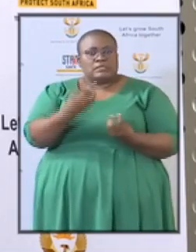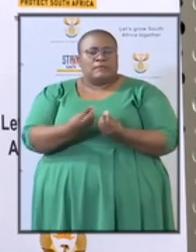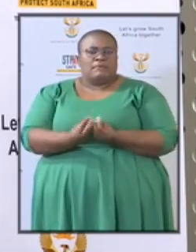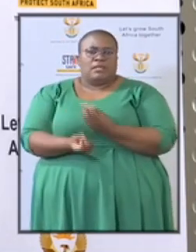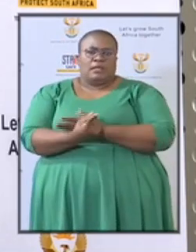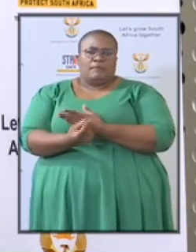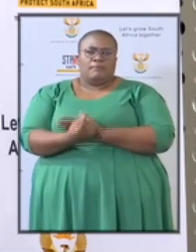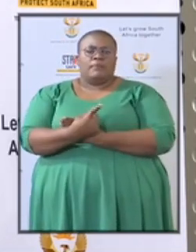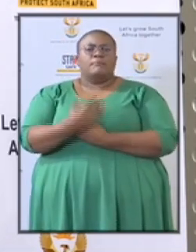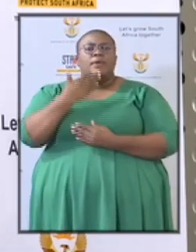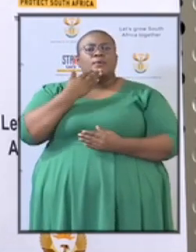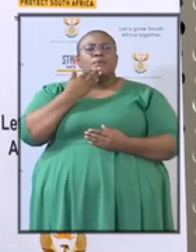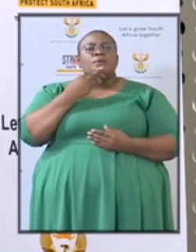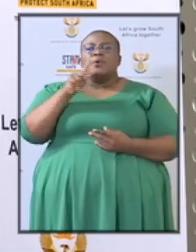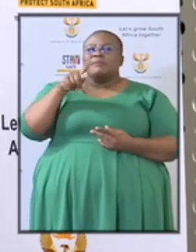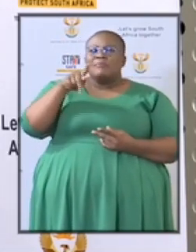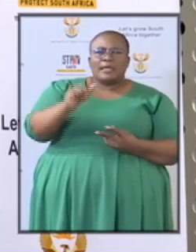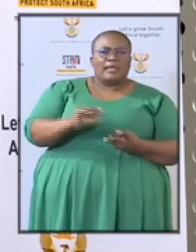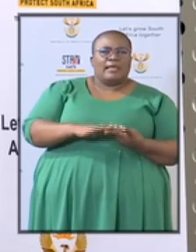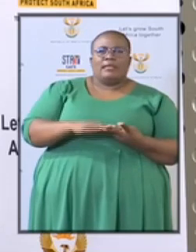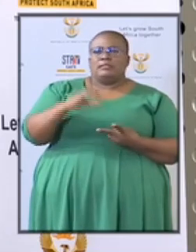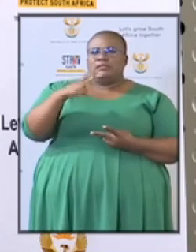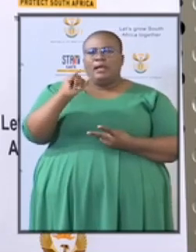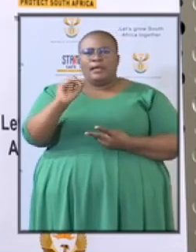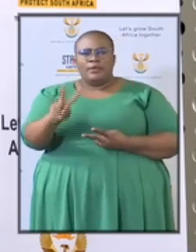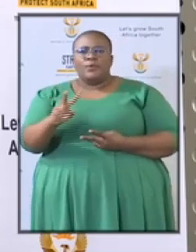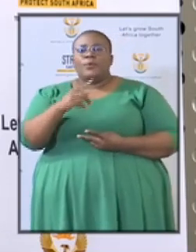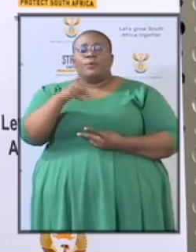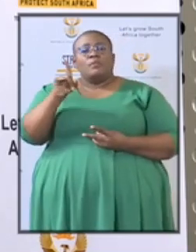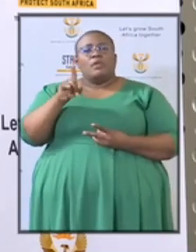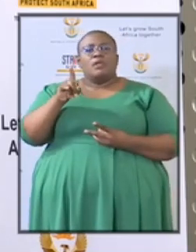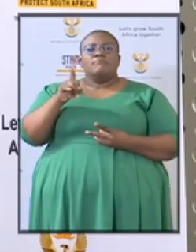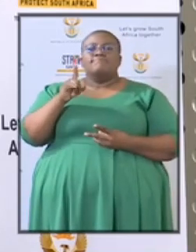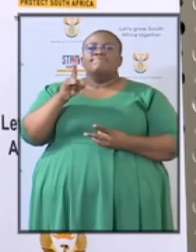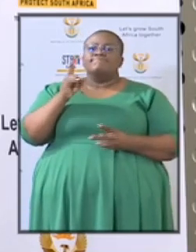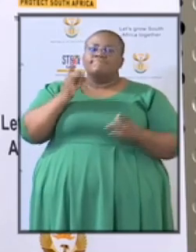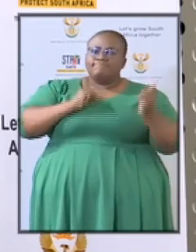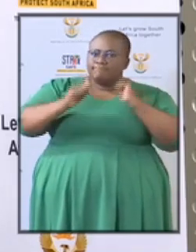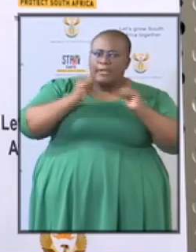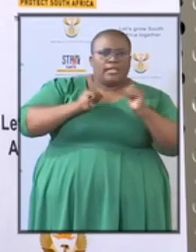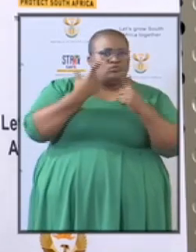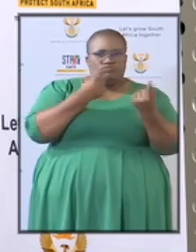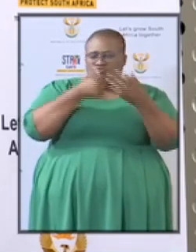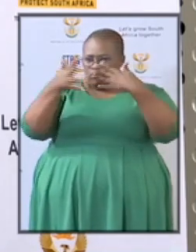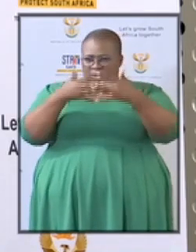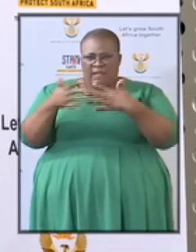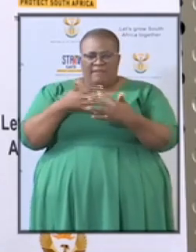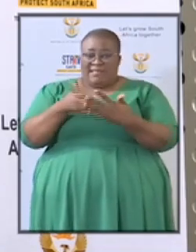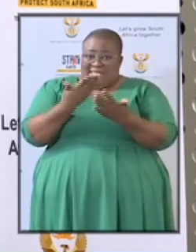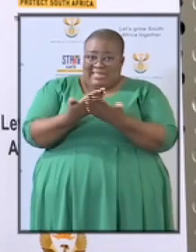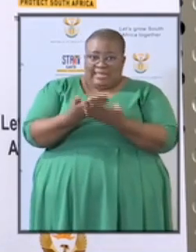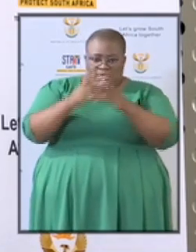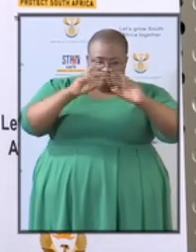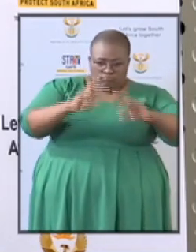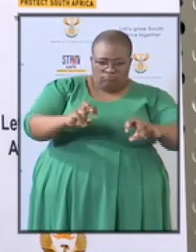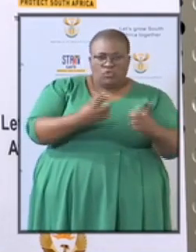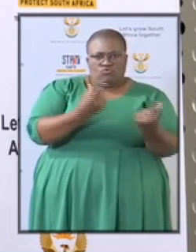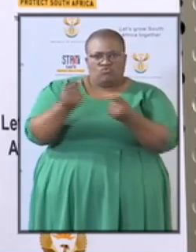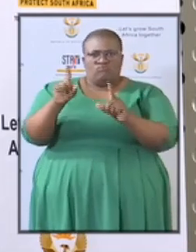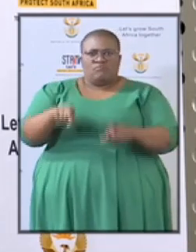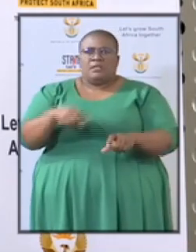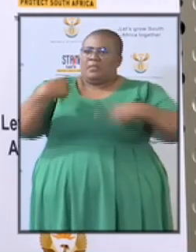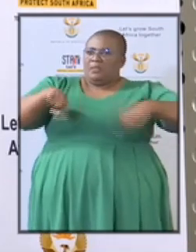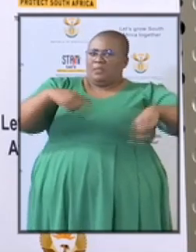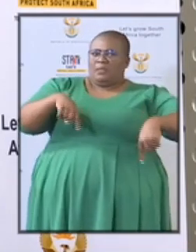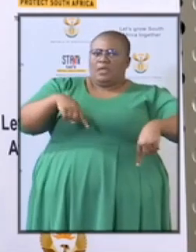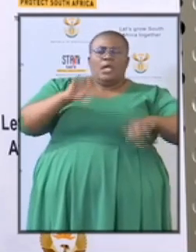the law enforcement agencies that they must act without any fear favor or prejudice as they are instructed or enjoined upon by